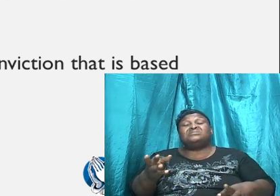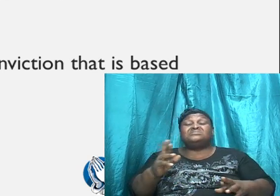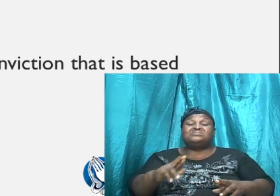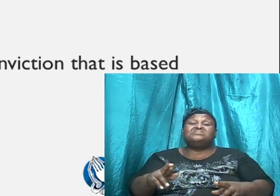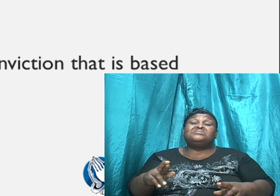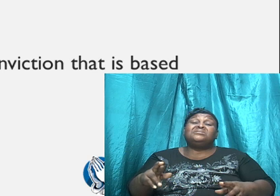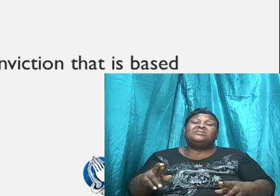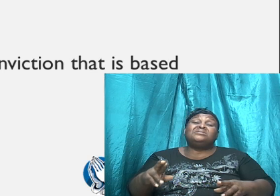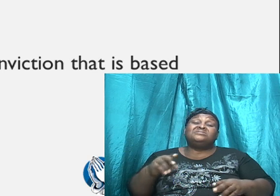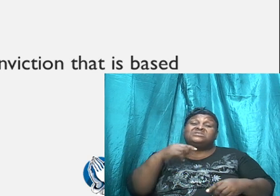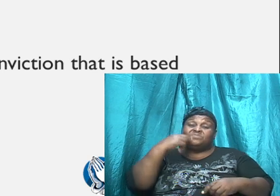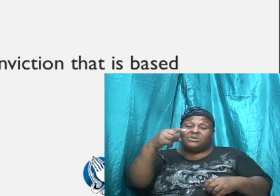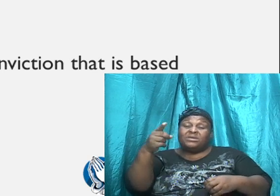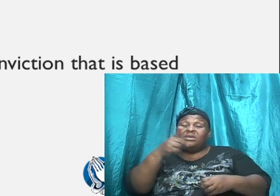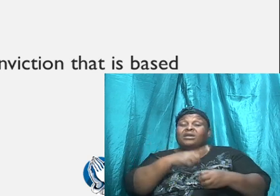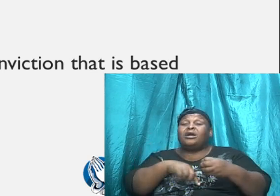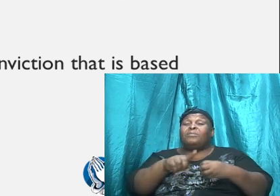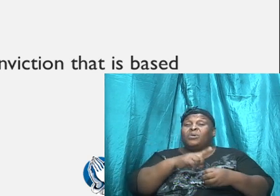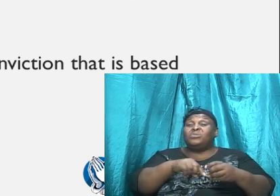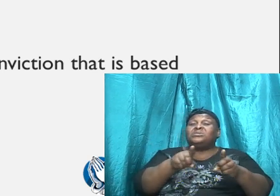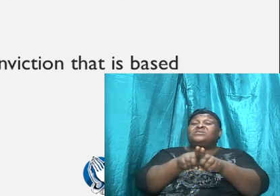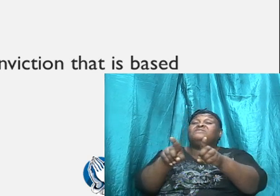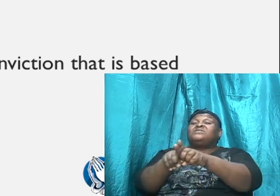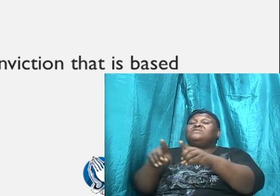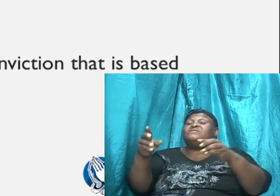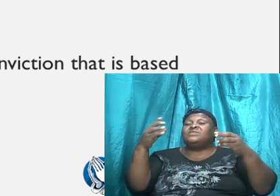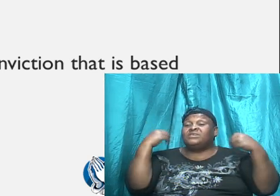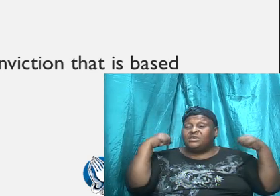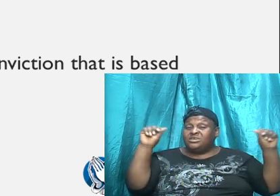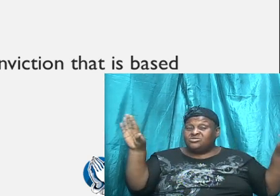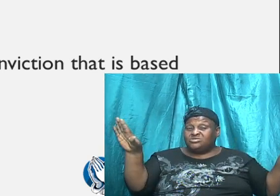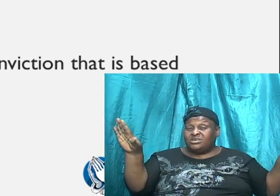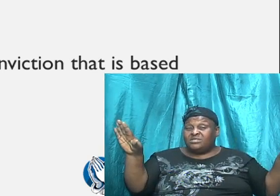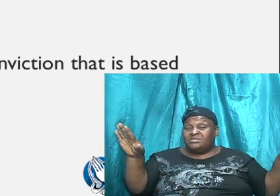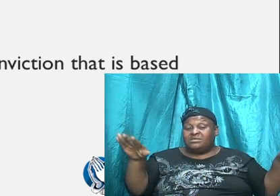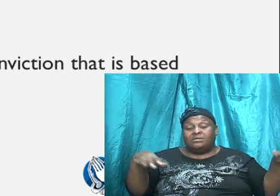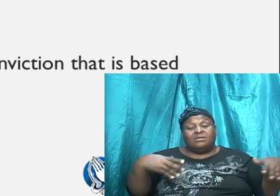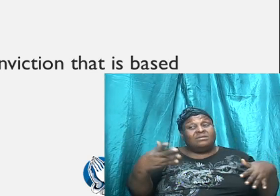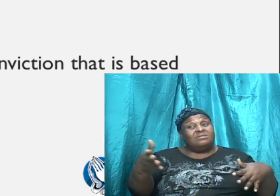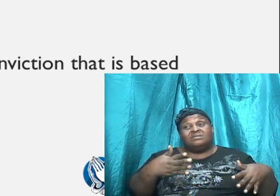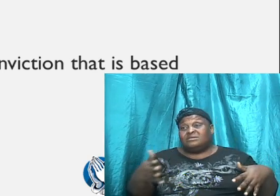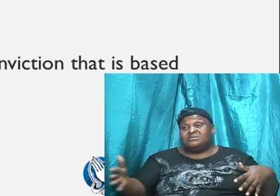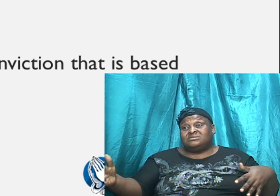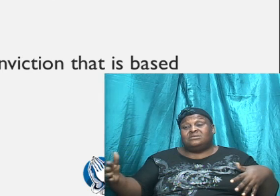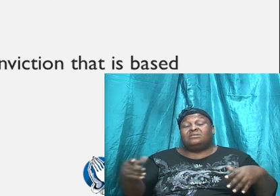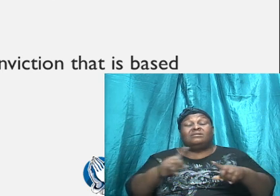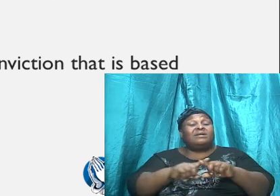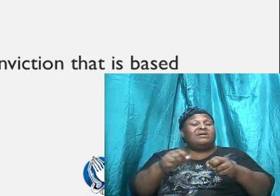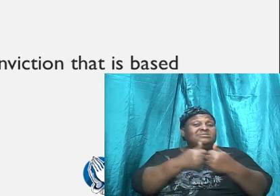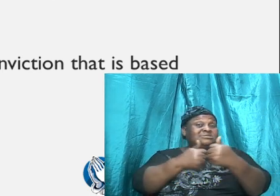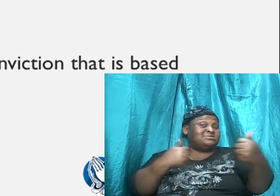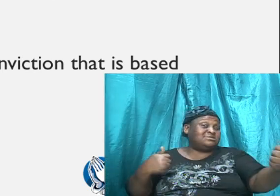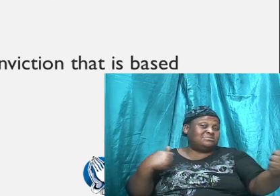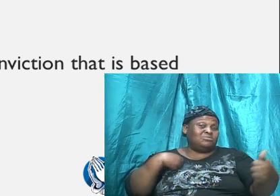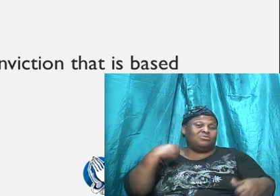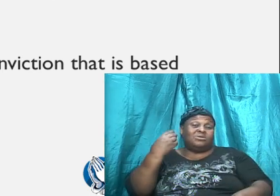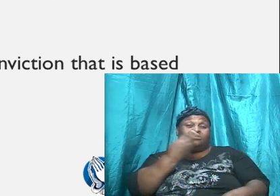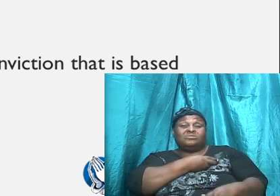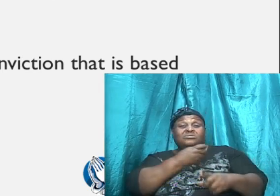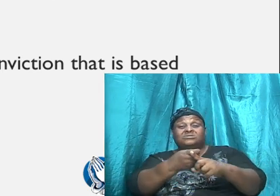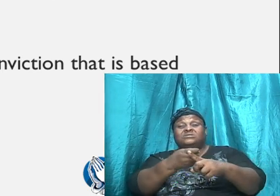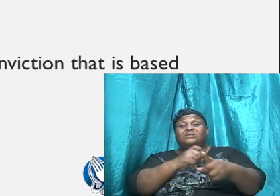angelic being, we know that these things can't separate us from